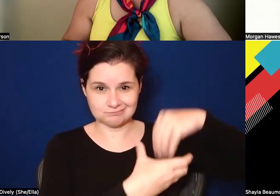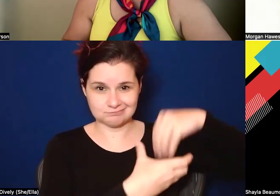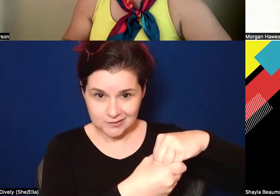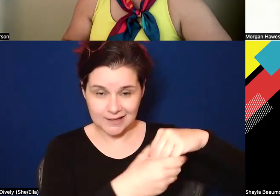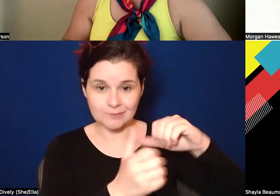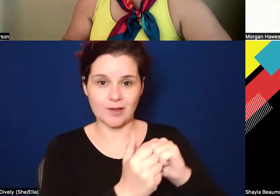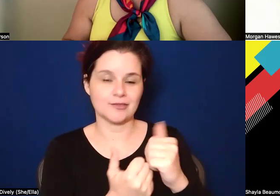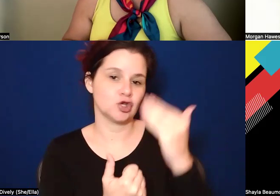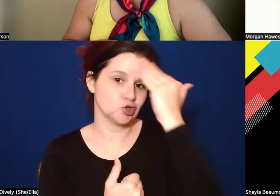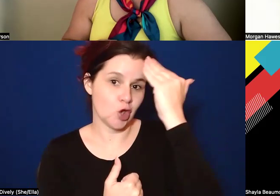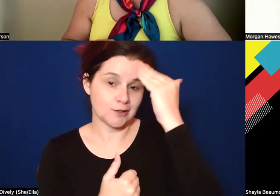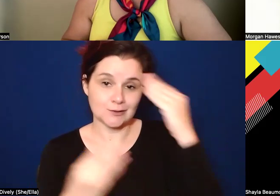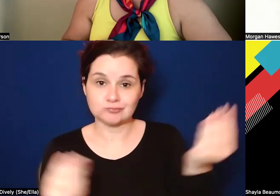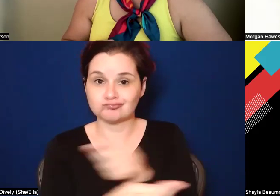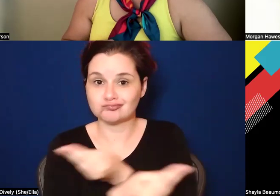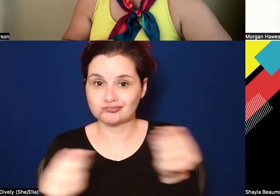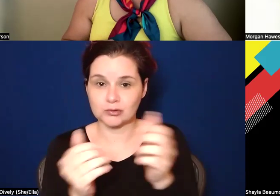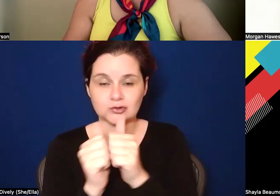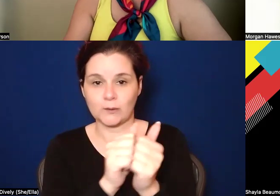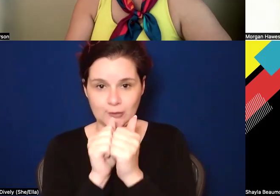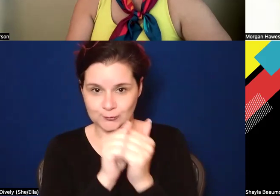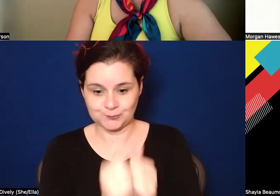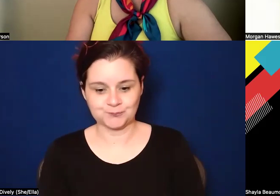that we're collecting and sharing together in community.